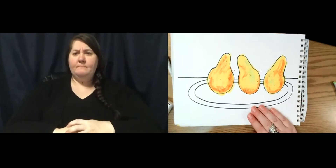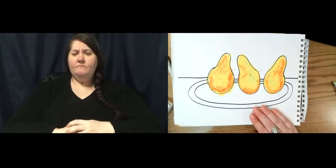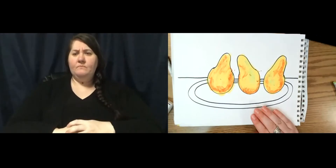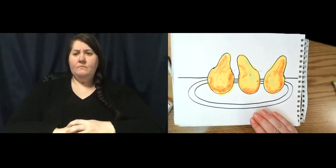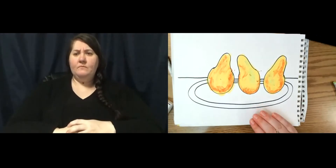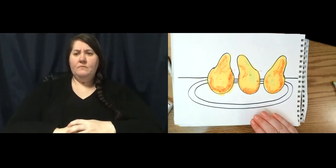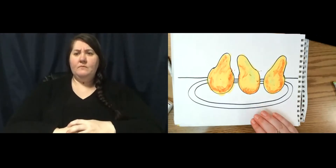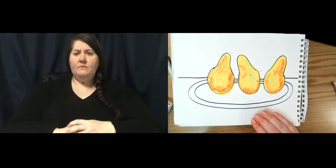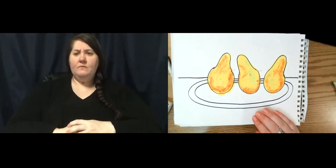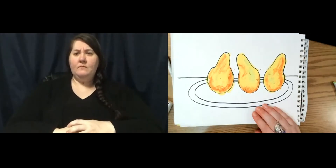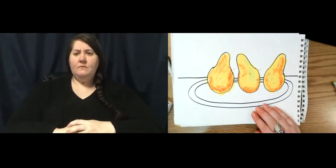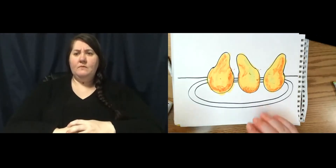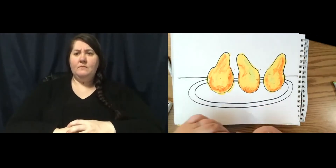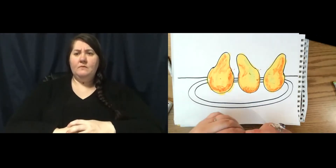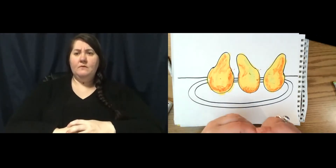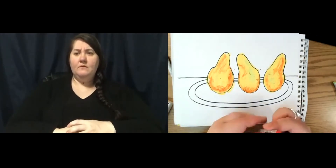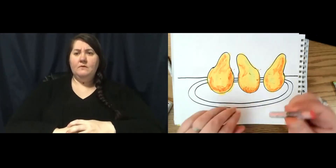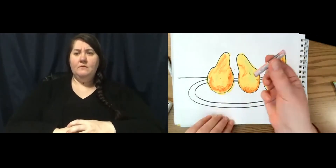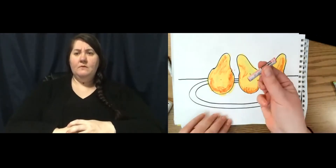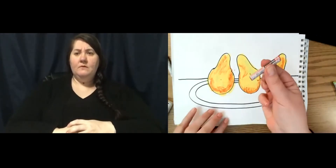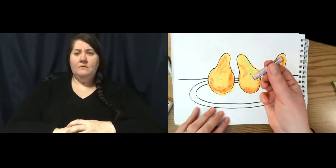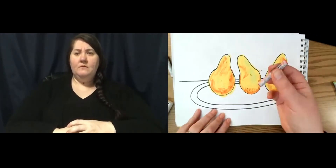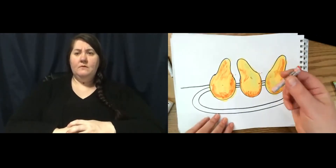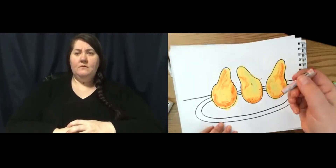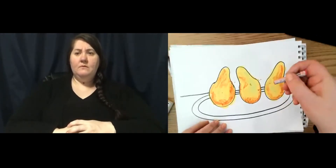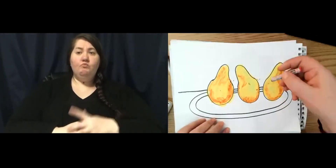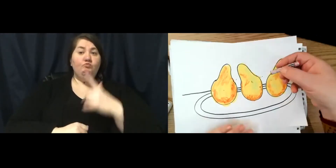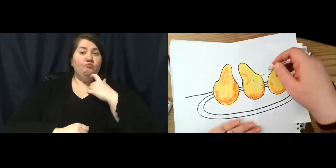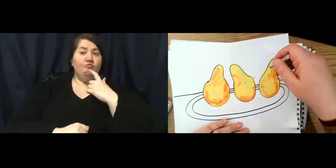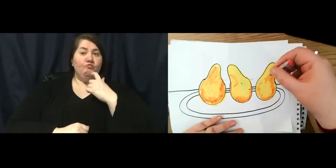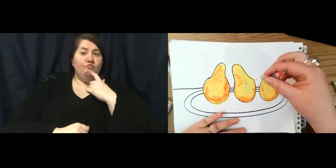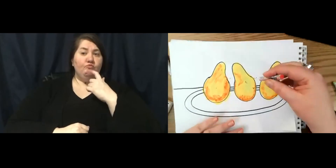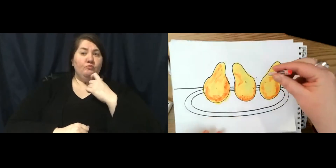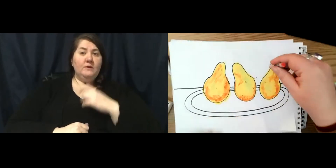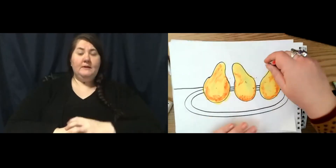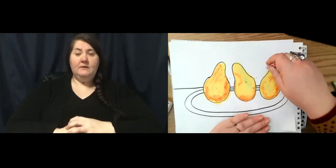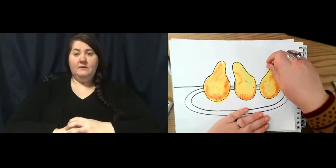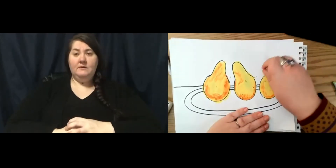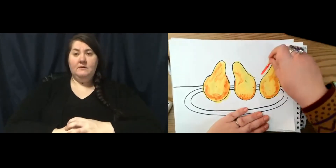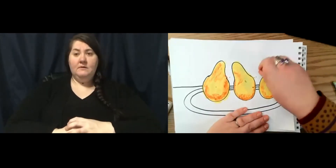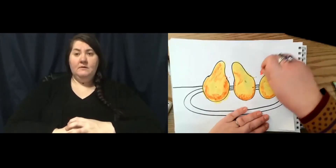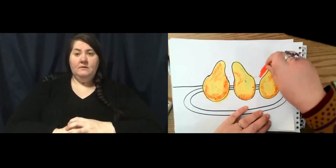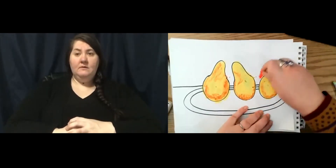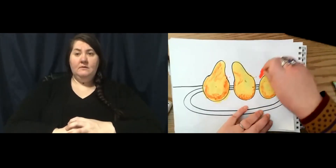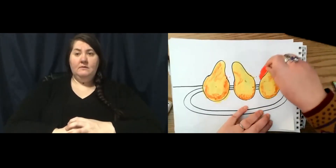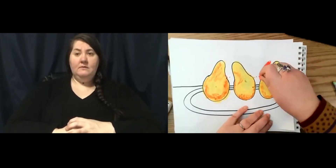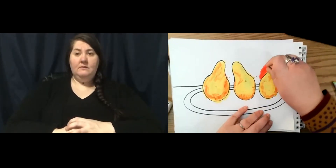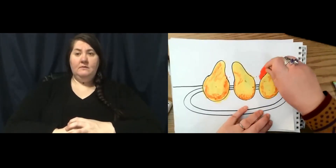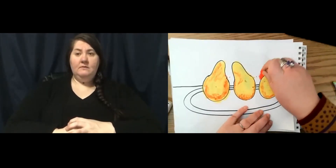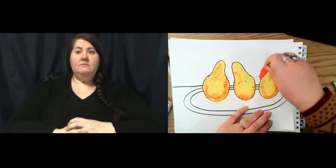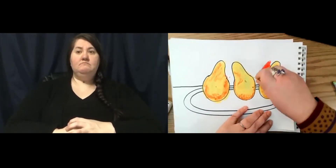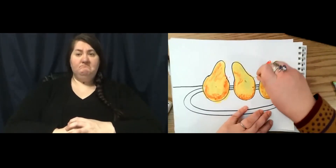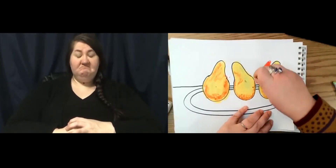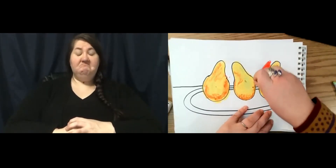Let's see. see. I'm going to go with red for my background because I think that will show really well. Oh, yeah. Look